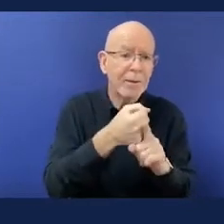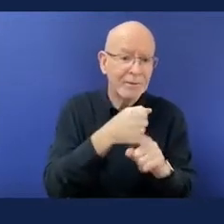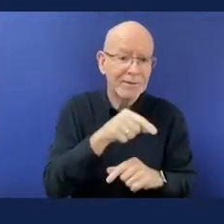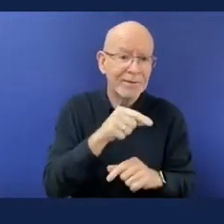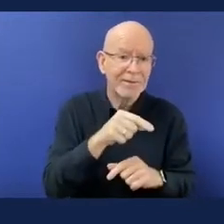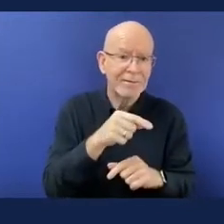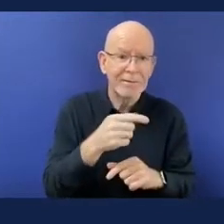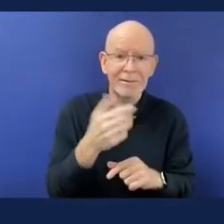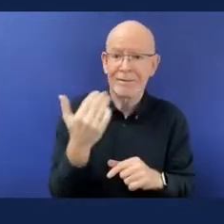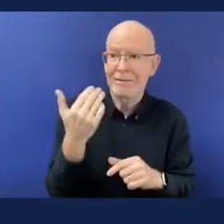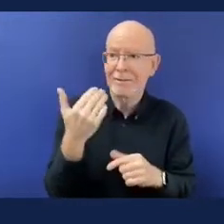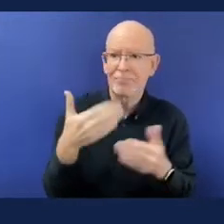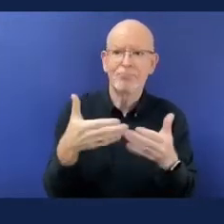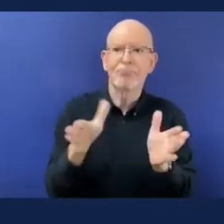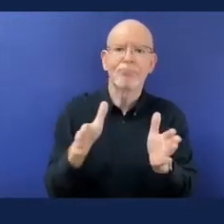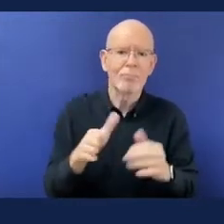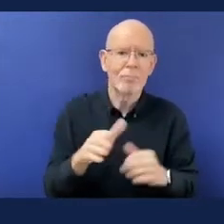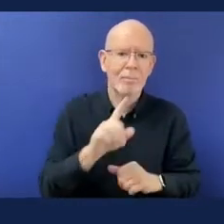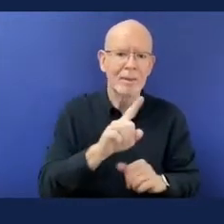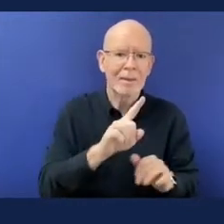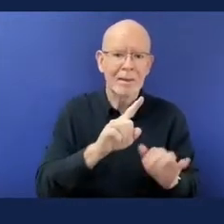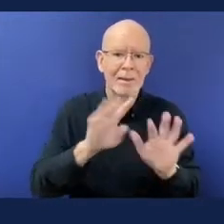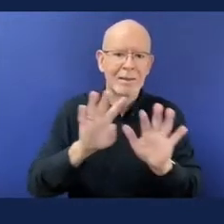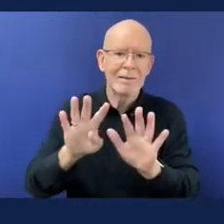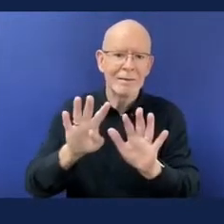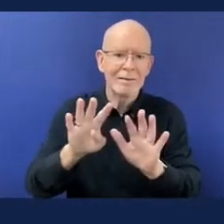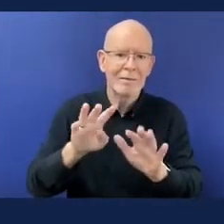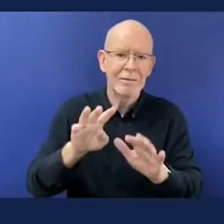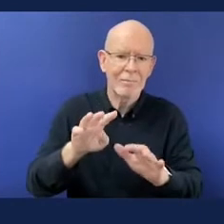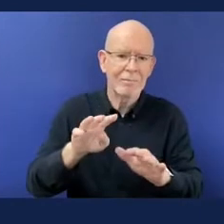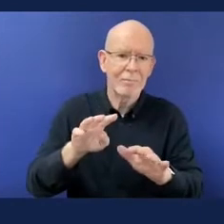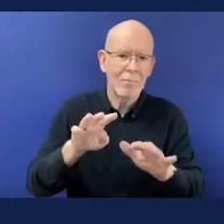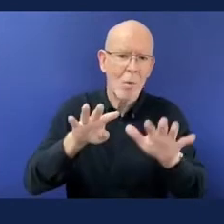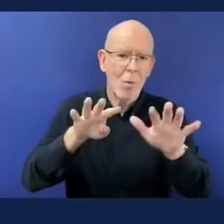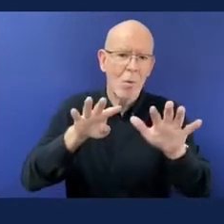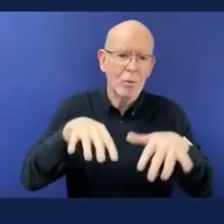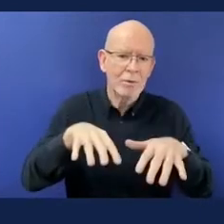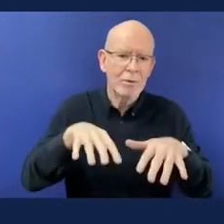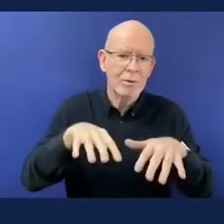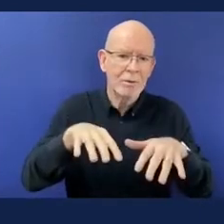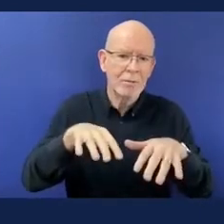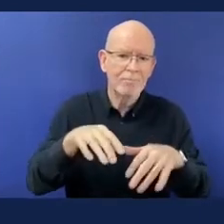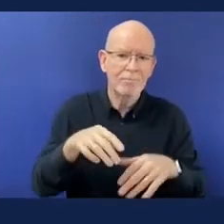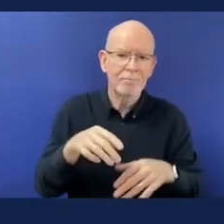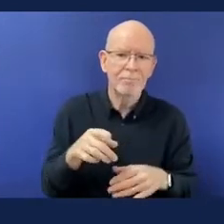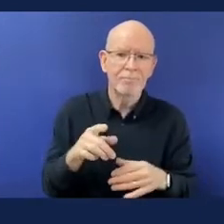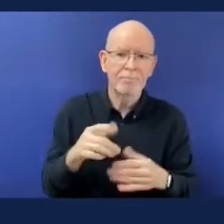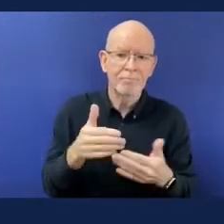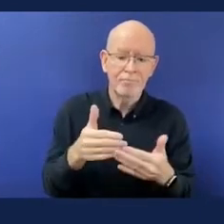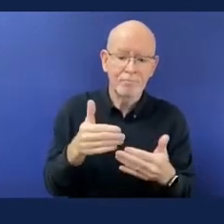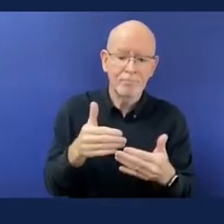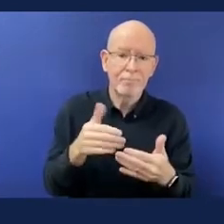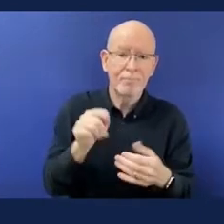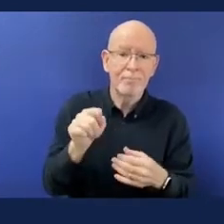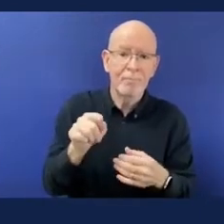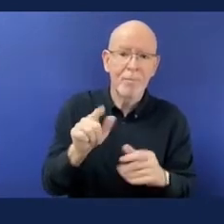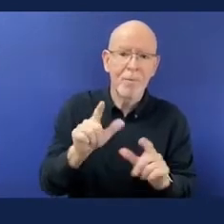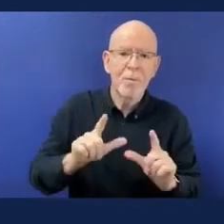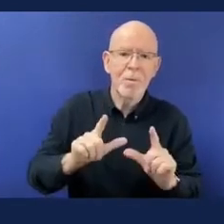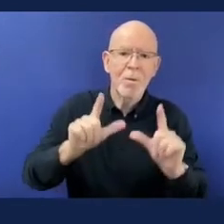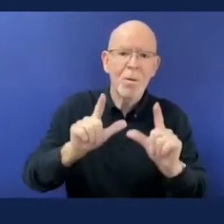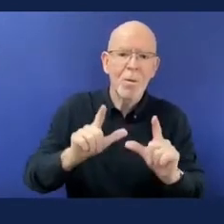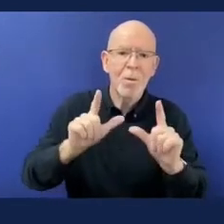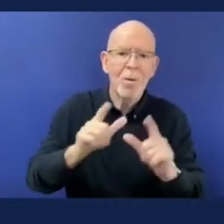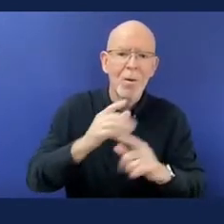Games and the FIFA World Cup and we wanted to use the platform of the fact that we have a cumulative TV audience of 4.25 billion